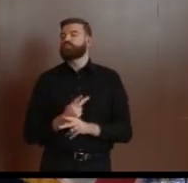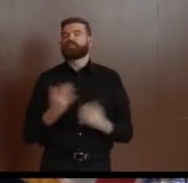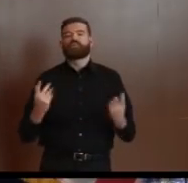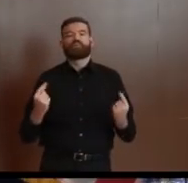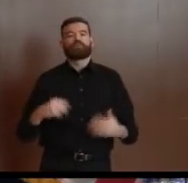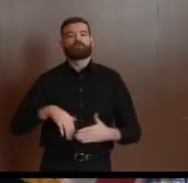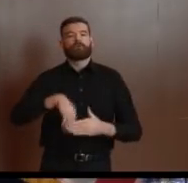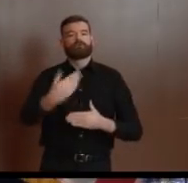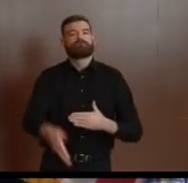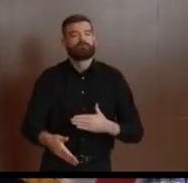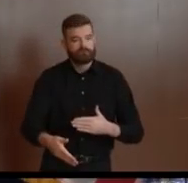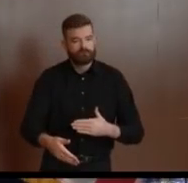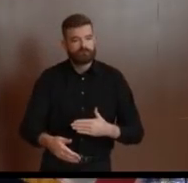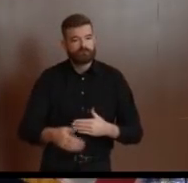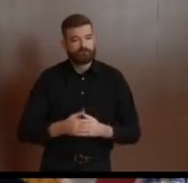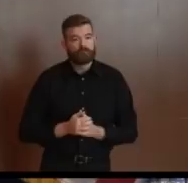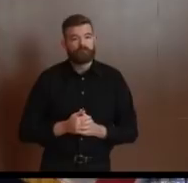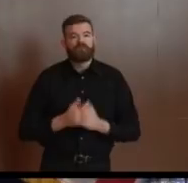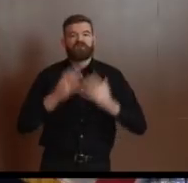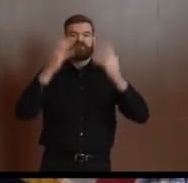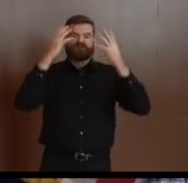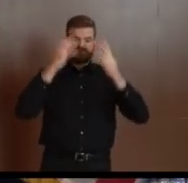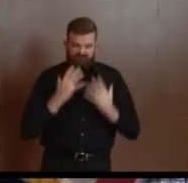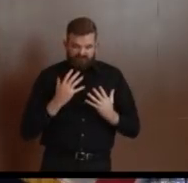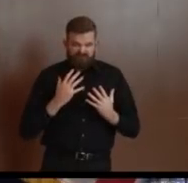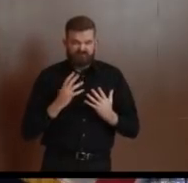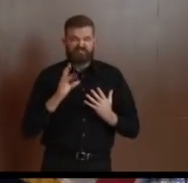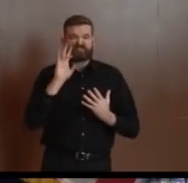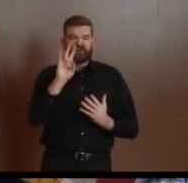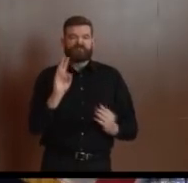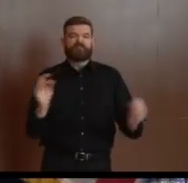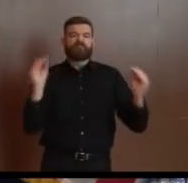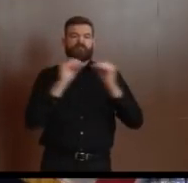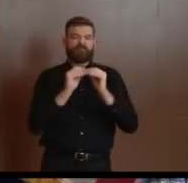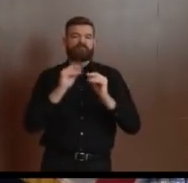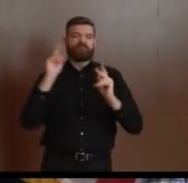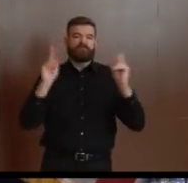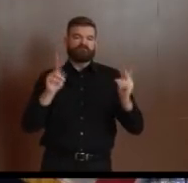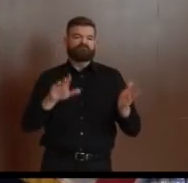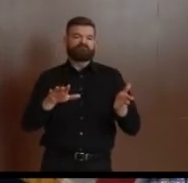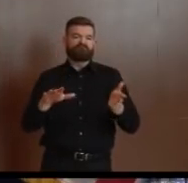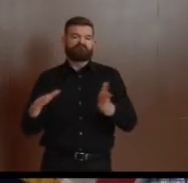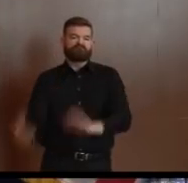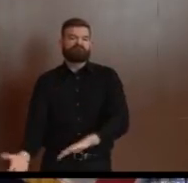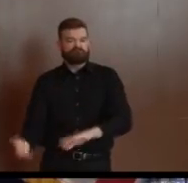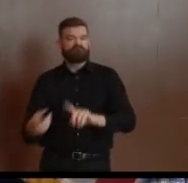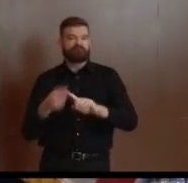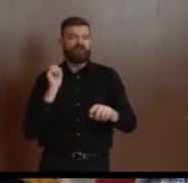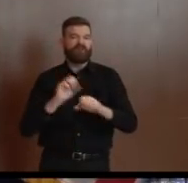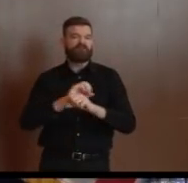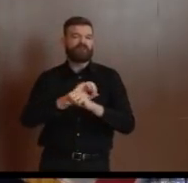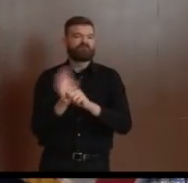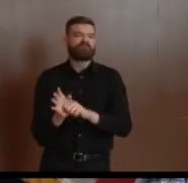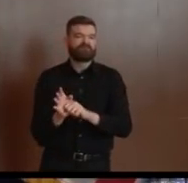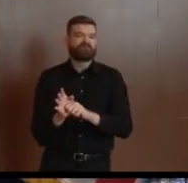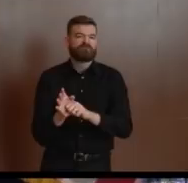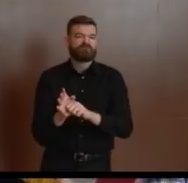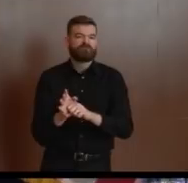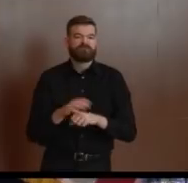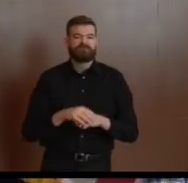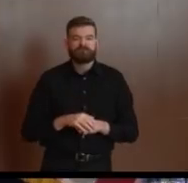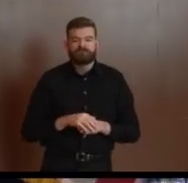more COVID-19 related deaths to report. And as always, these families, these lost souls